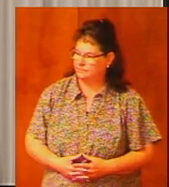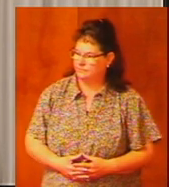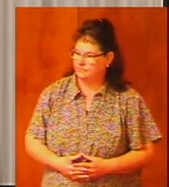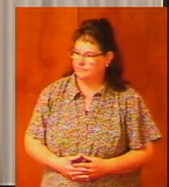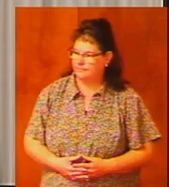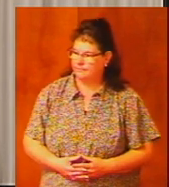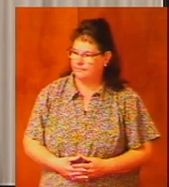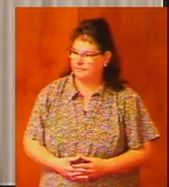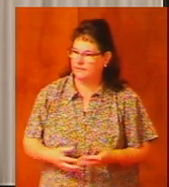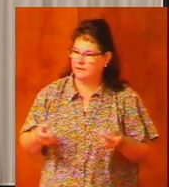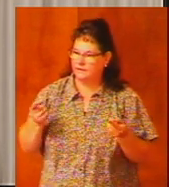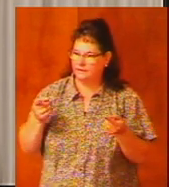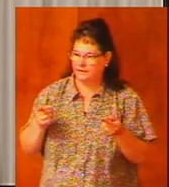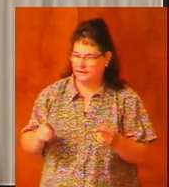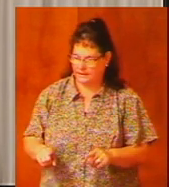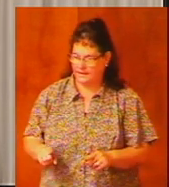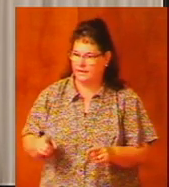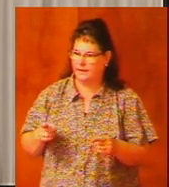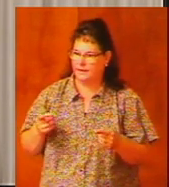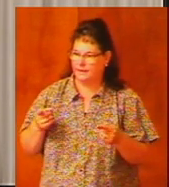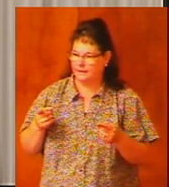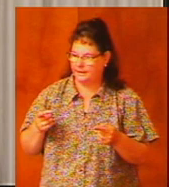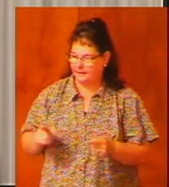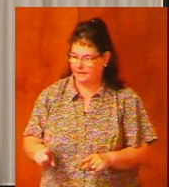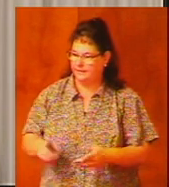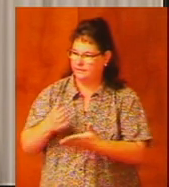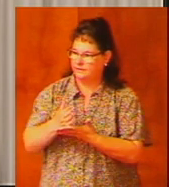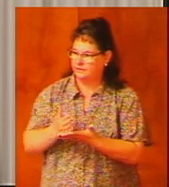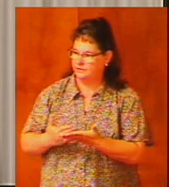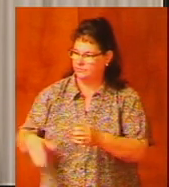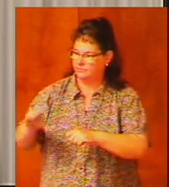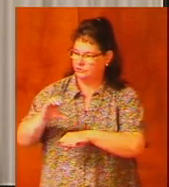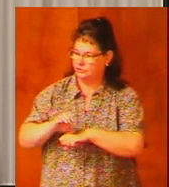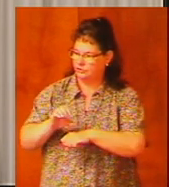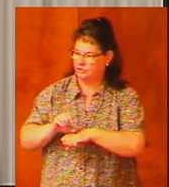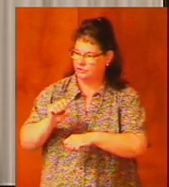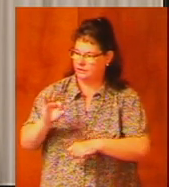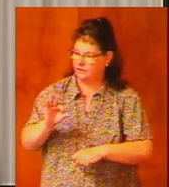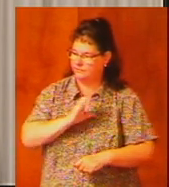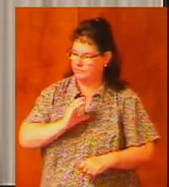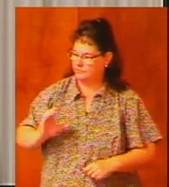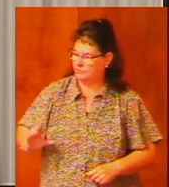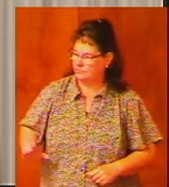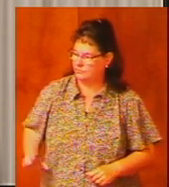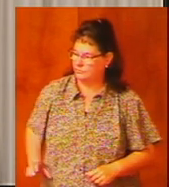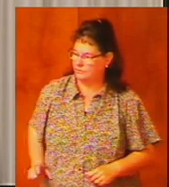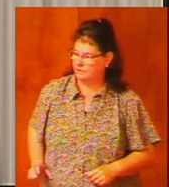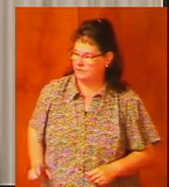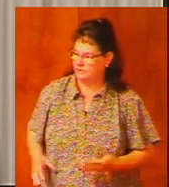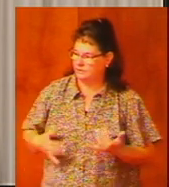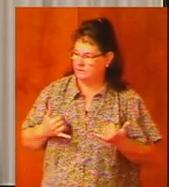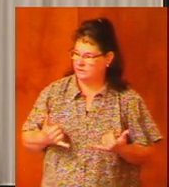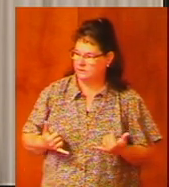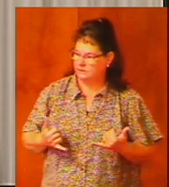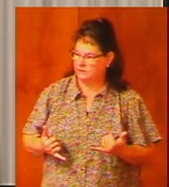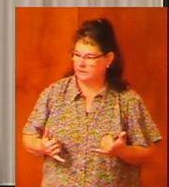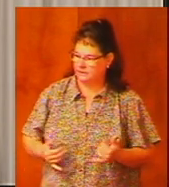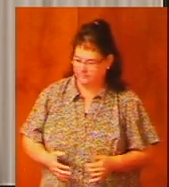it's happening in some churches of Christ today